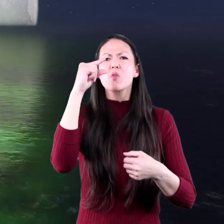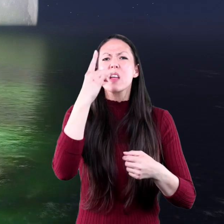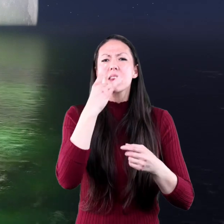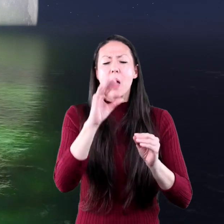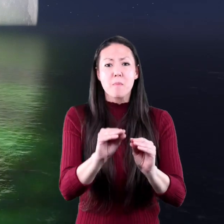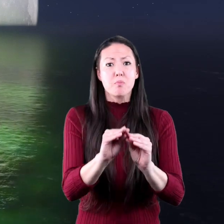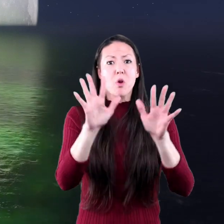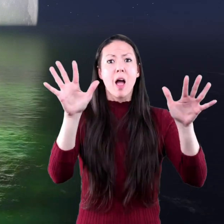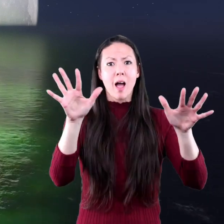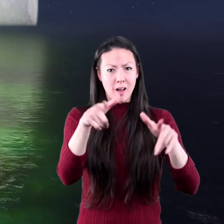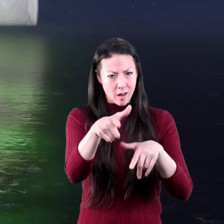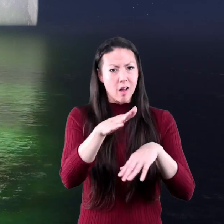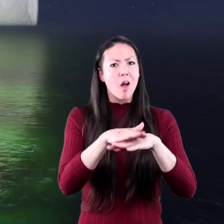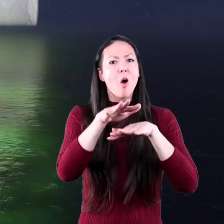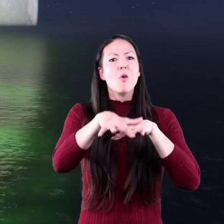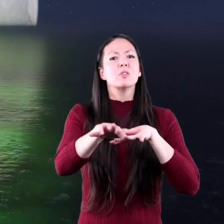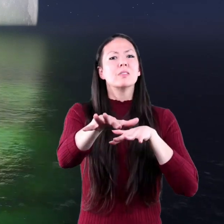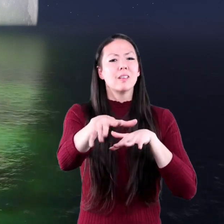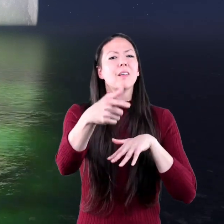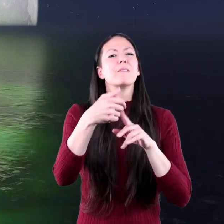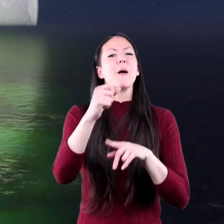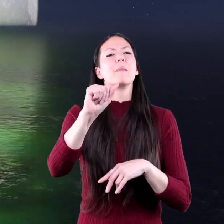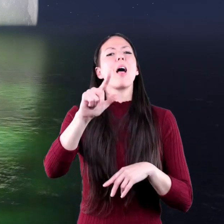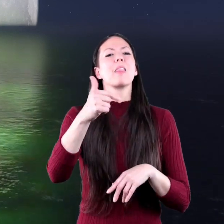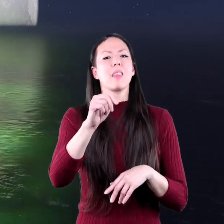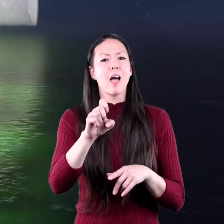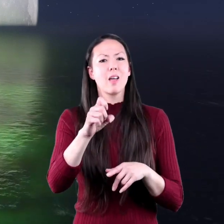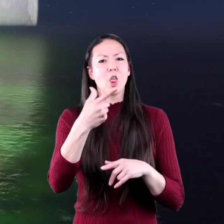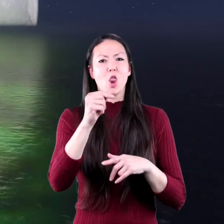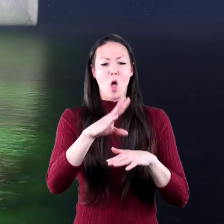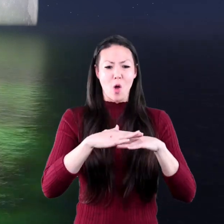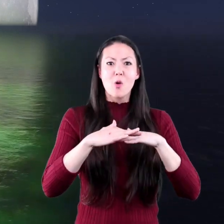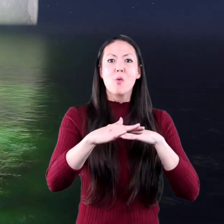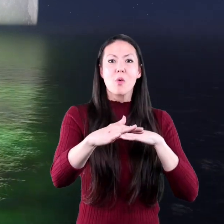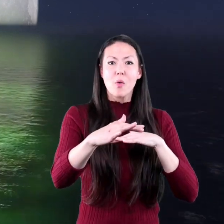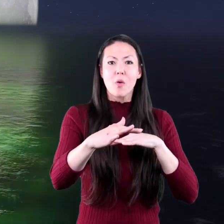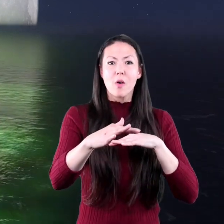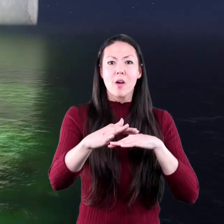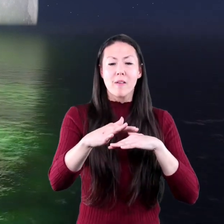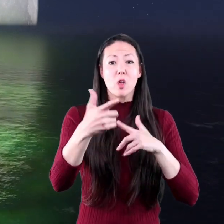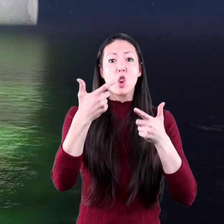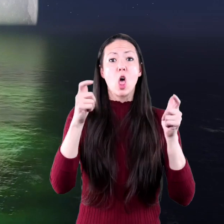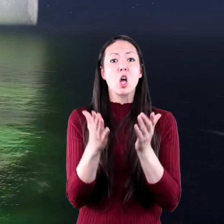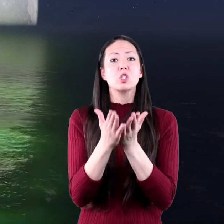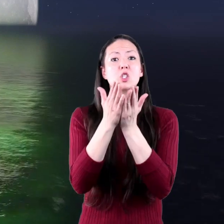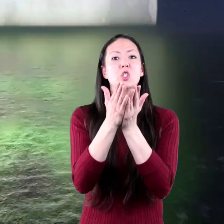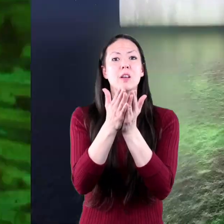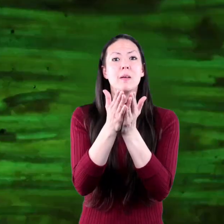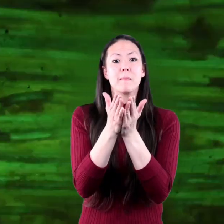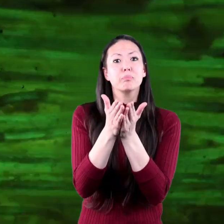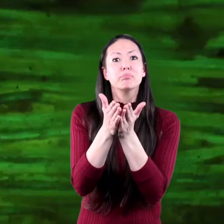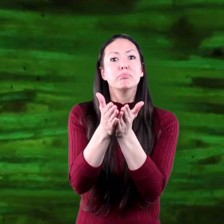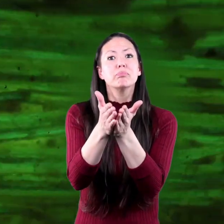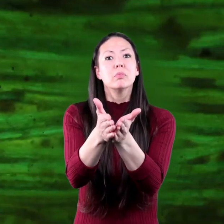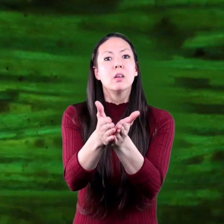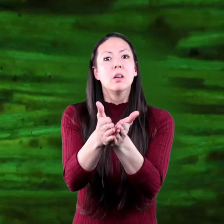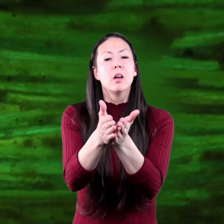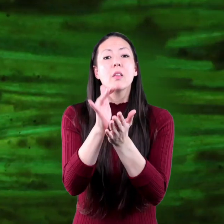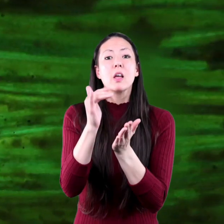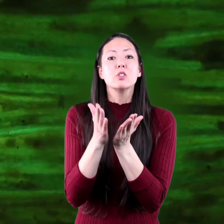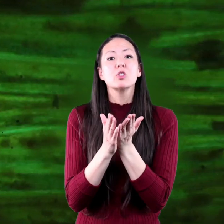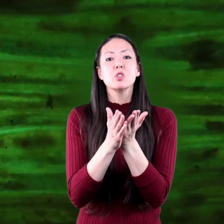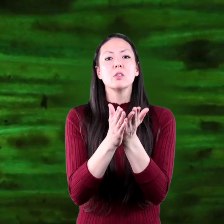in the ocean. That trail was algae that had started to glow after a large ship passed over it. The ship's